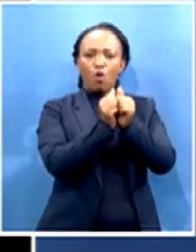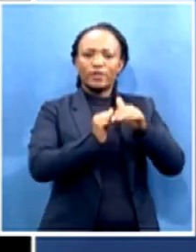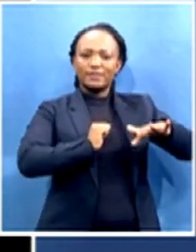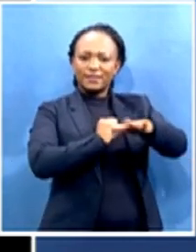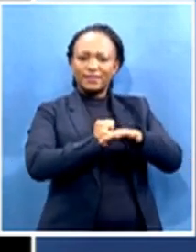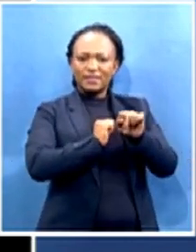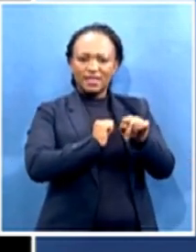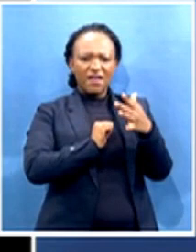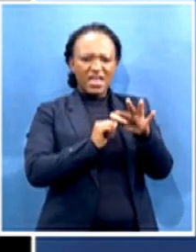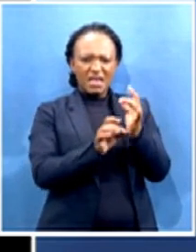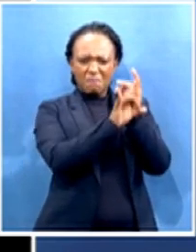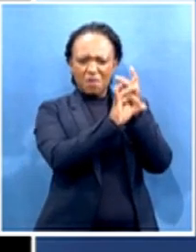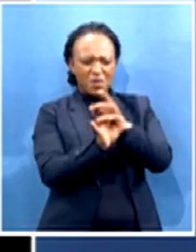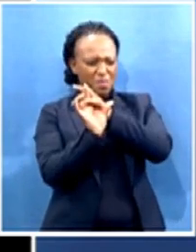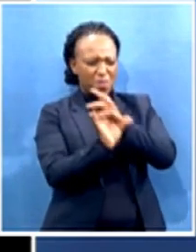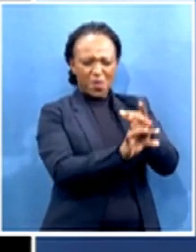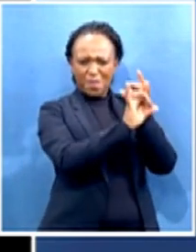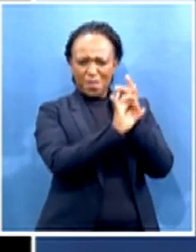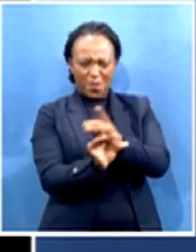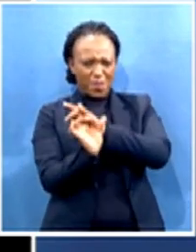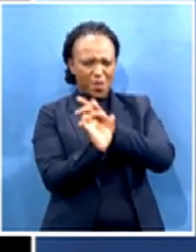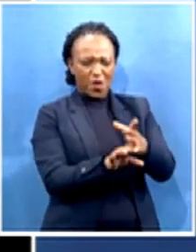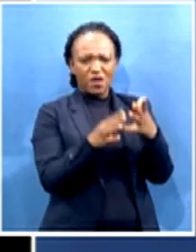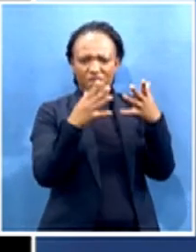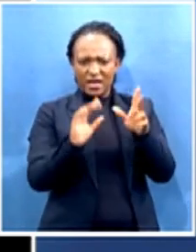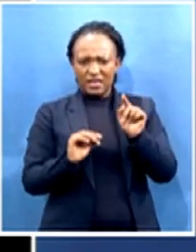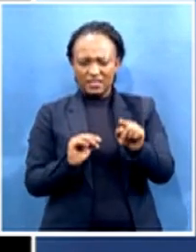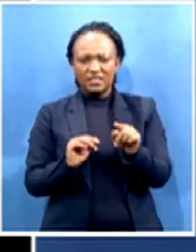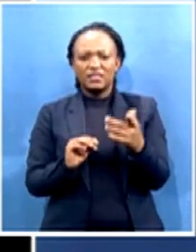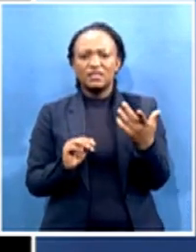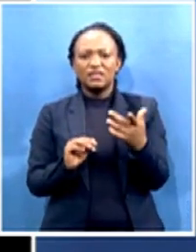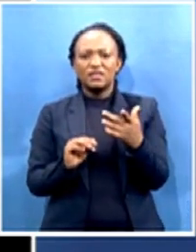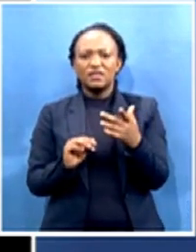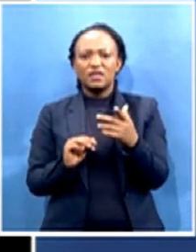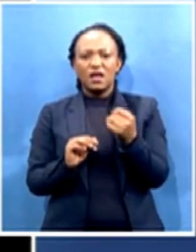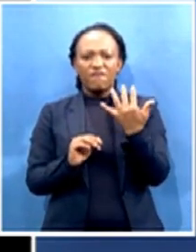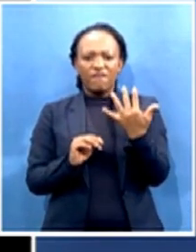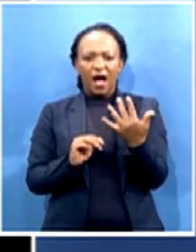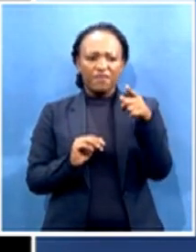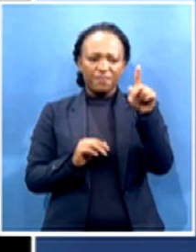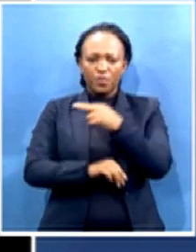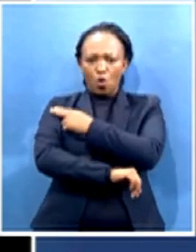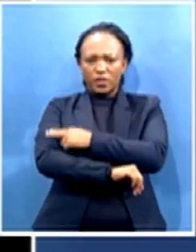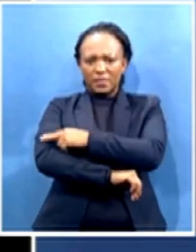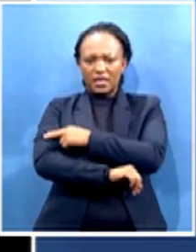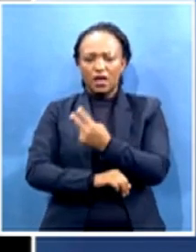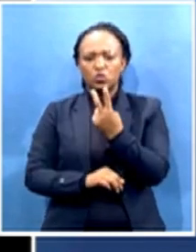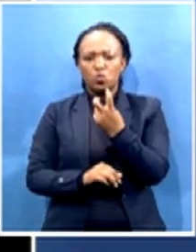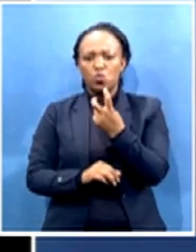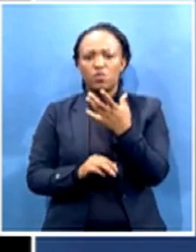later 4 died and 5 were taken to hospital. The police have opened the case of